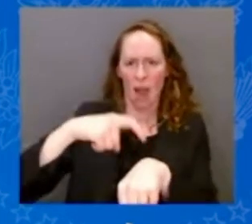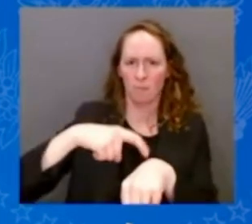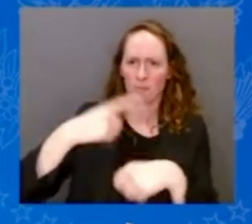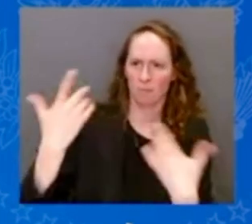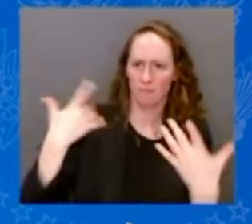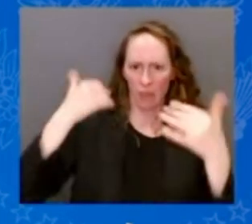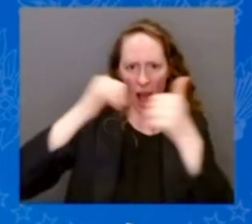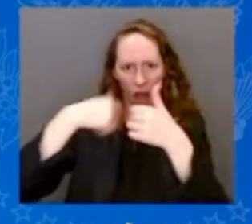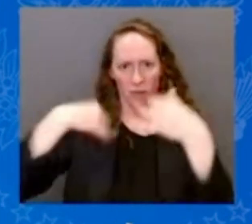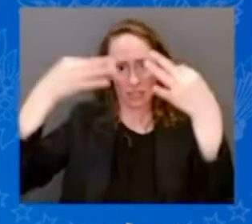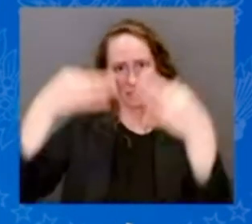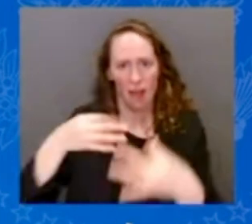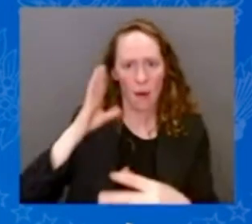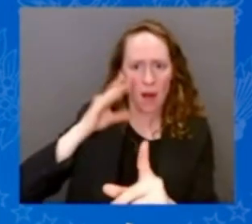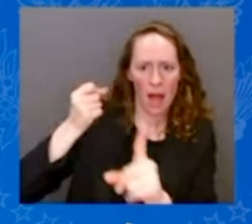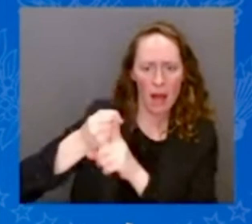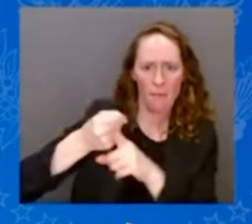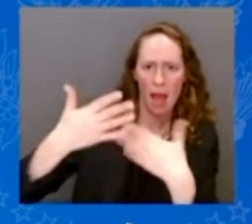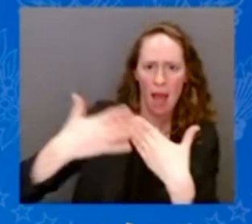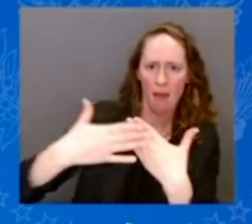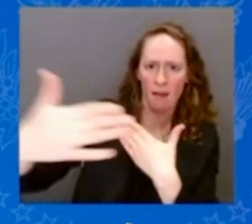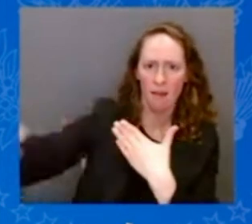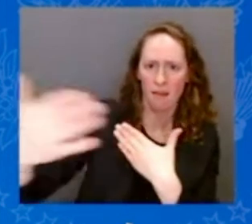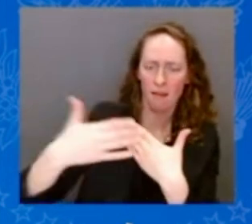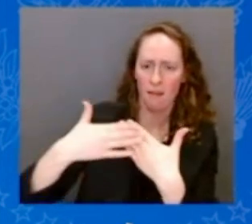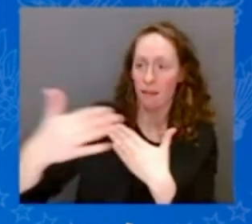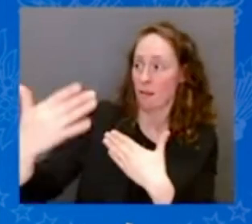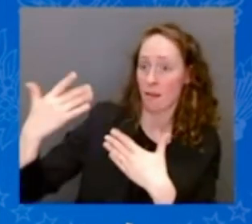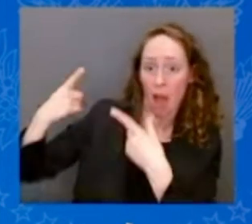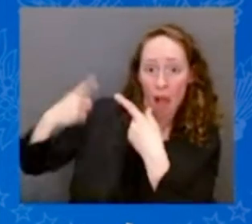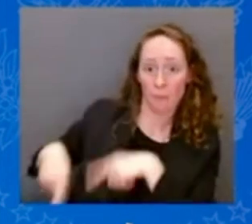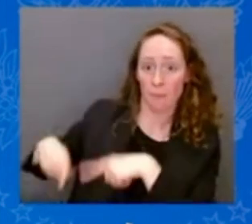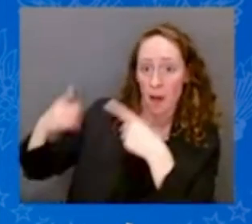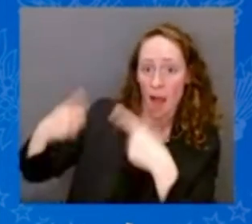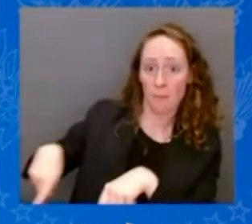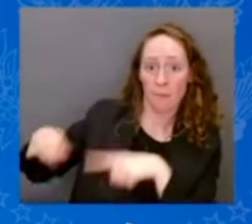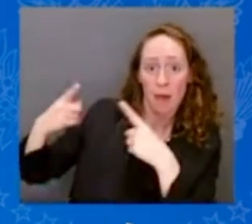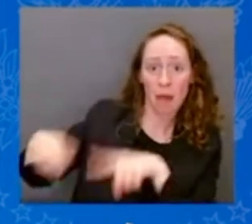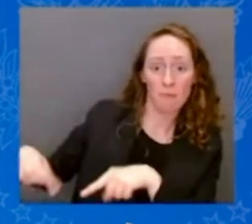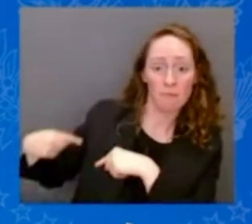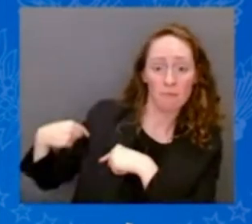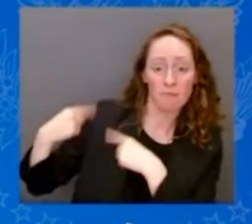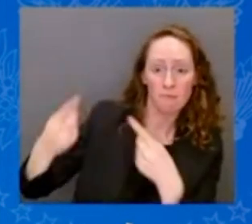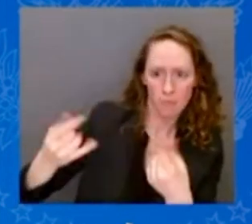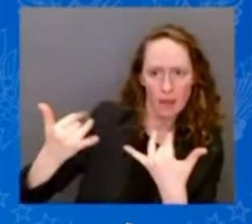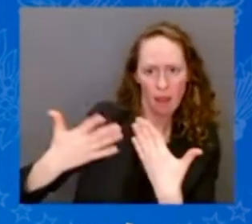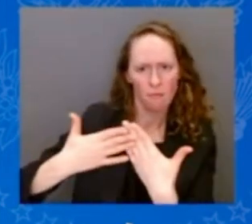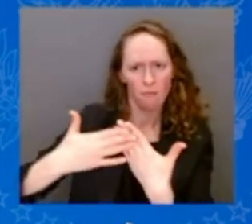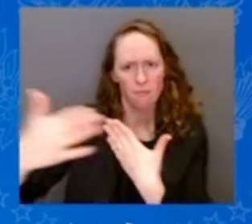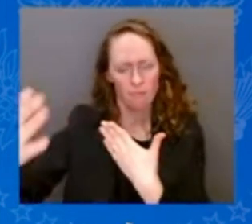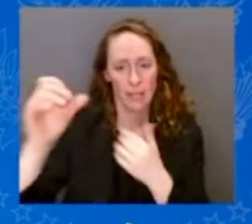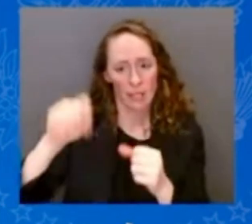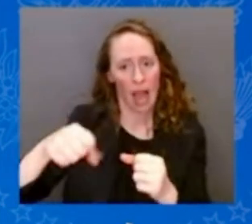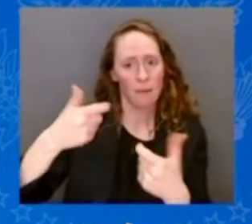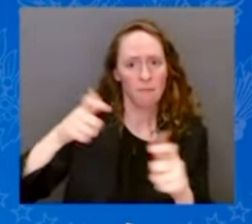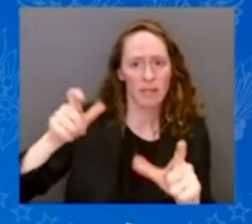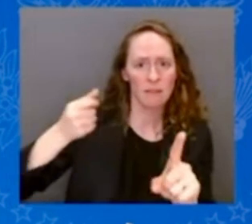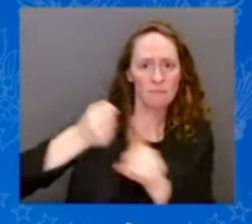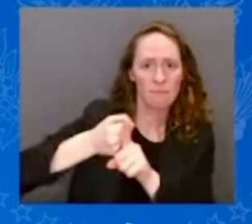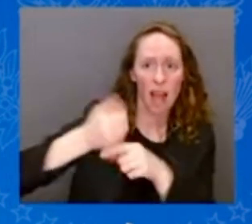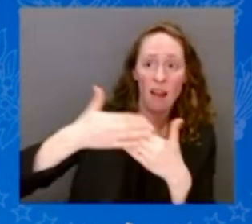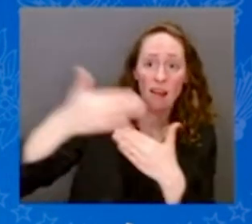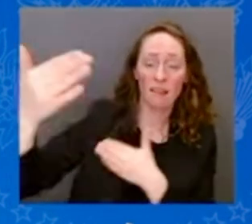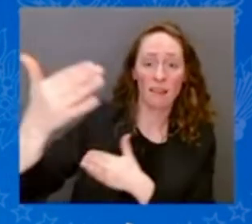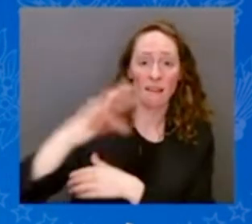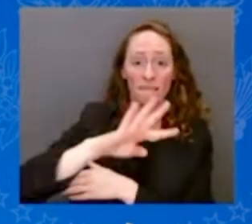years, is going to determine what the next four or five decades are going to look like. We go through this period every five or six generations,